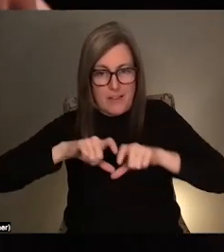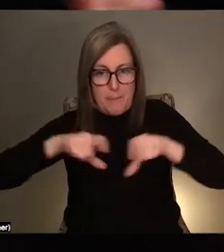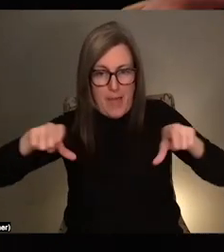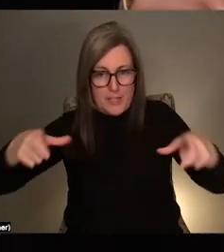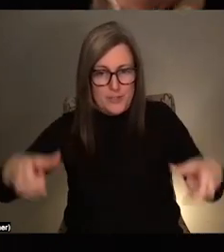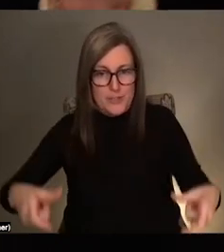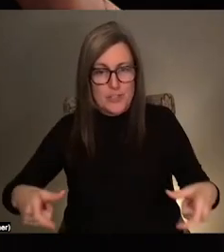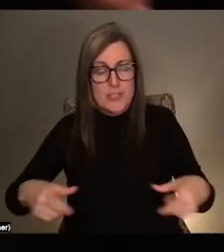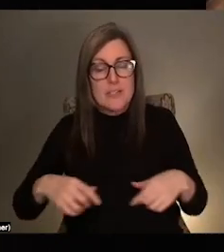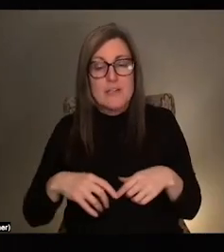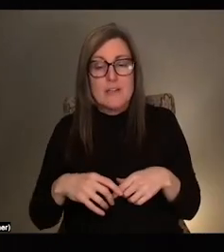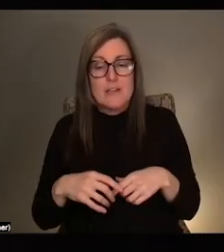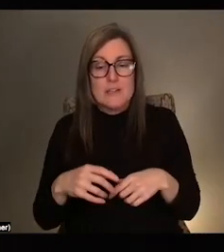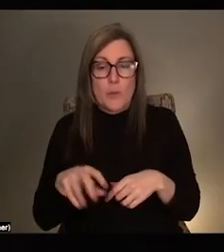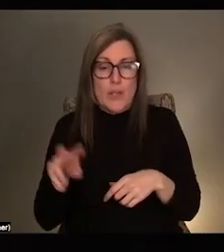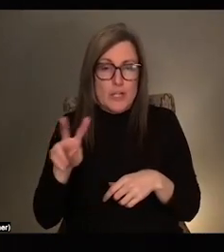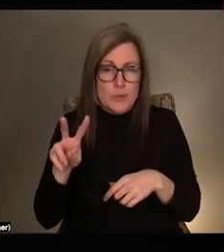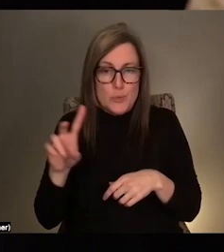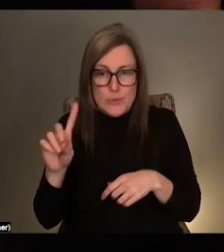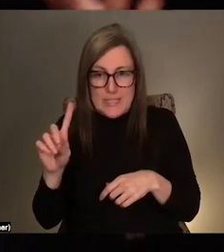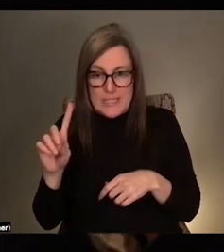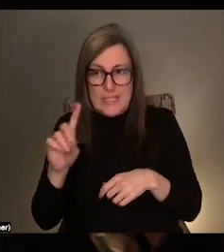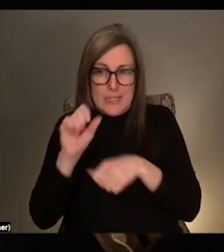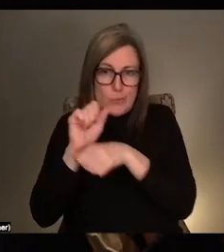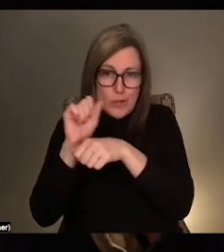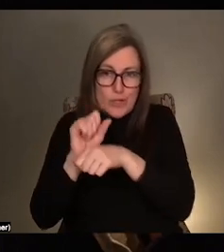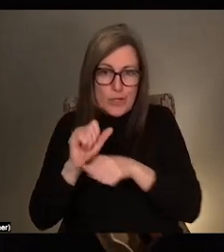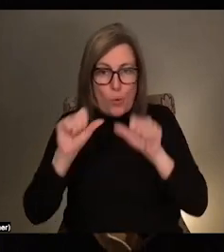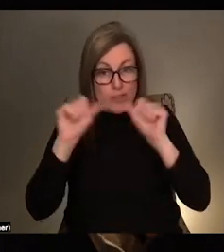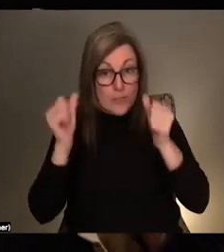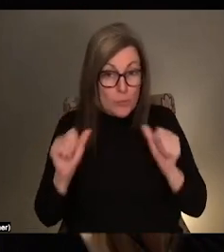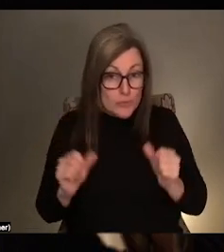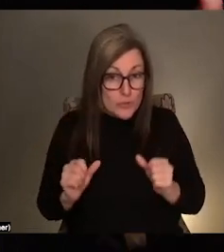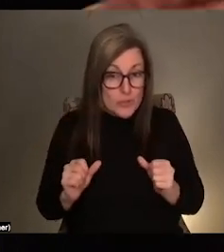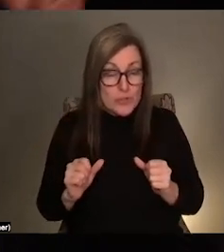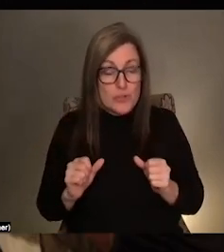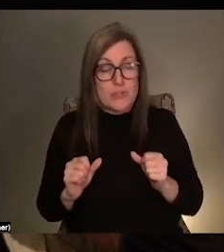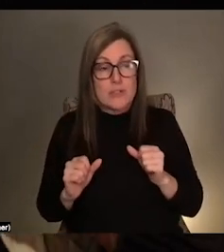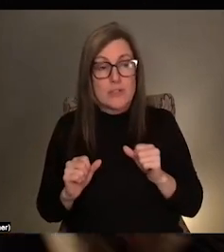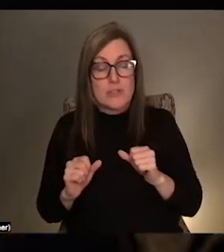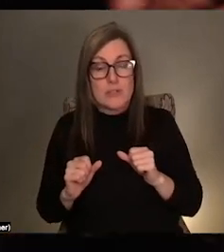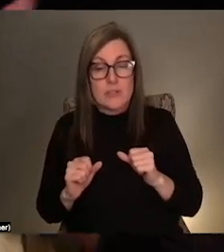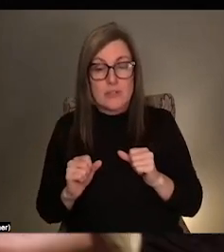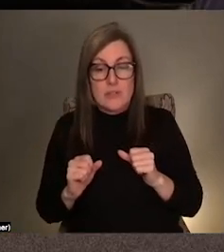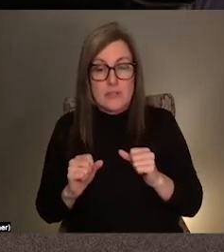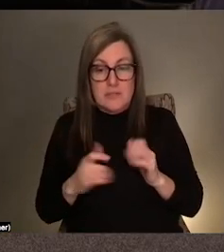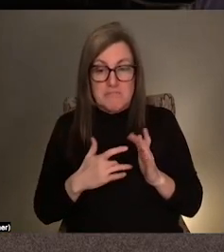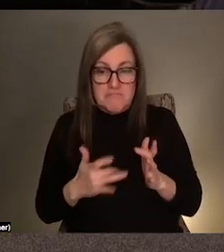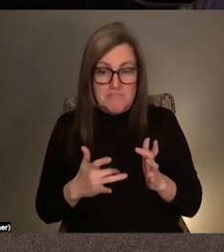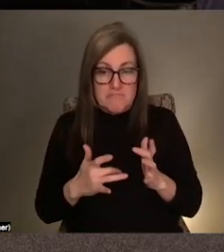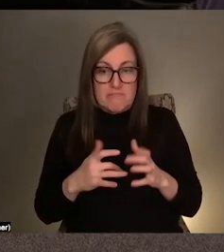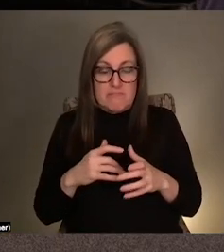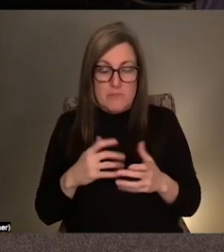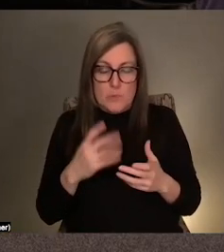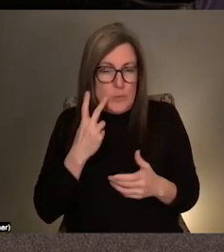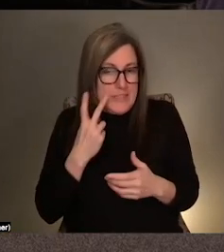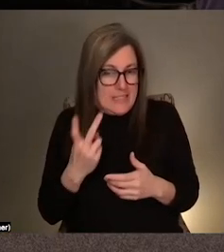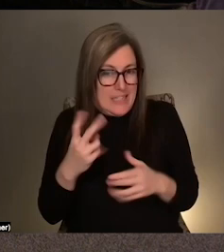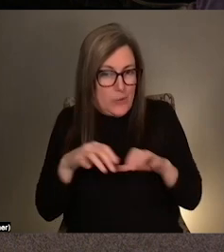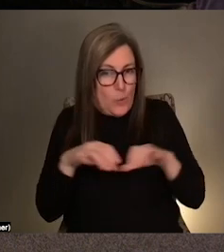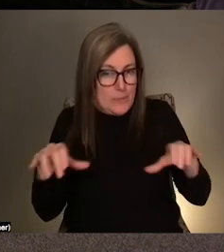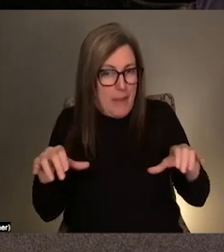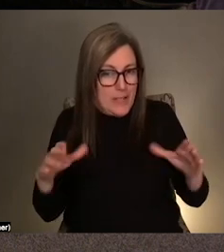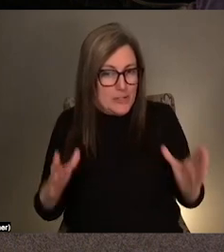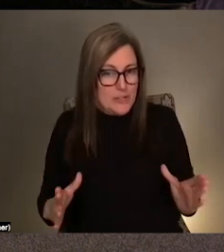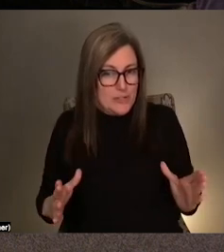works or, you know, sculpture. Or often you see them in immersive kind of gallery environments in front of moving